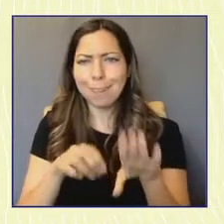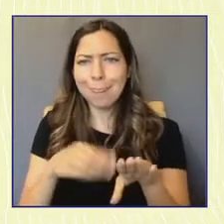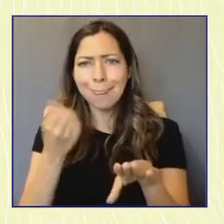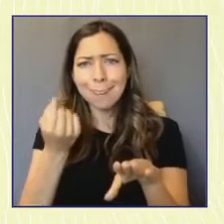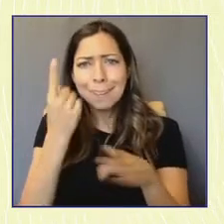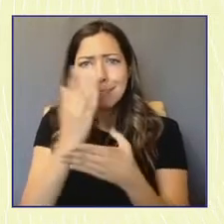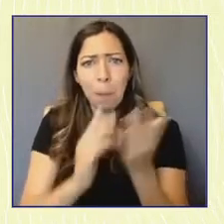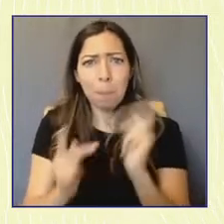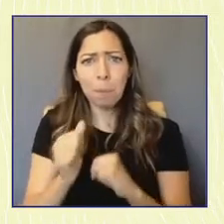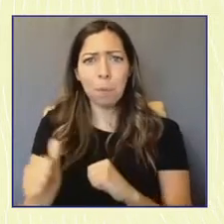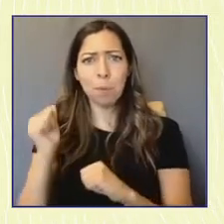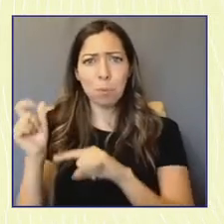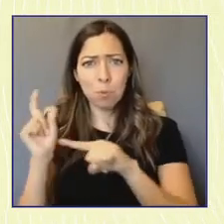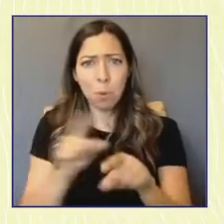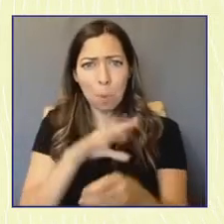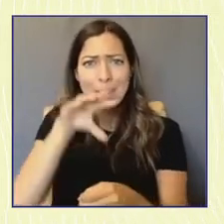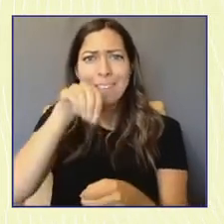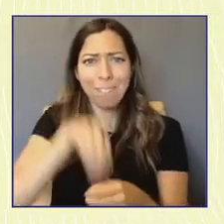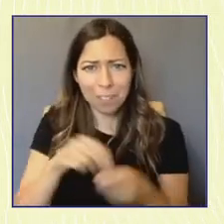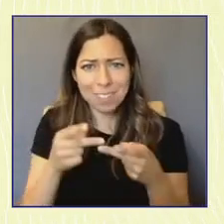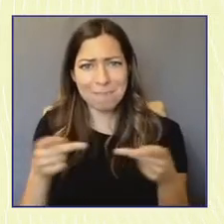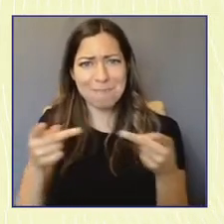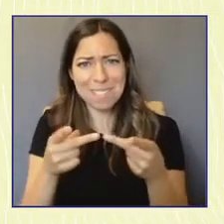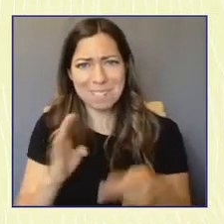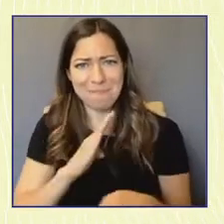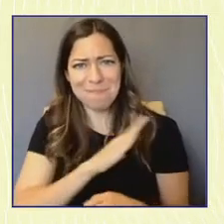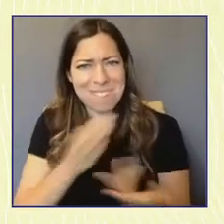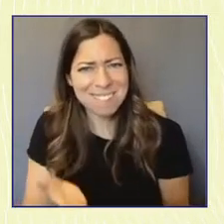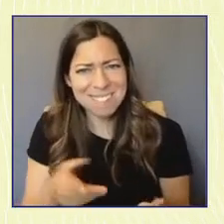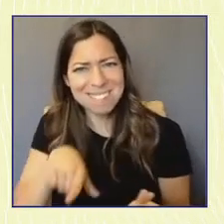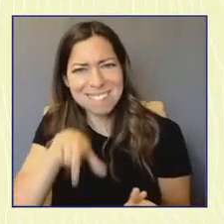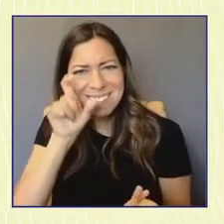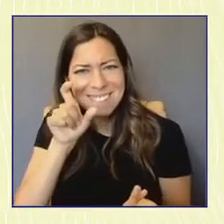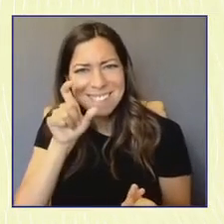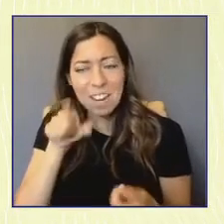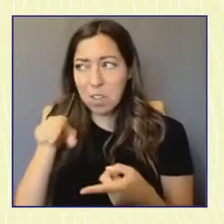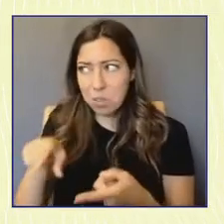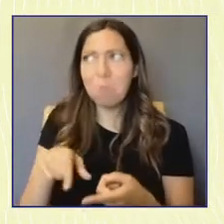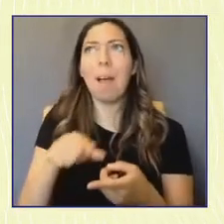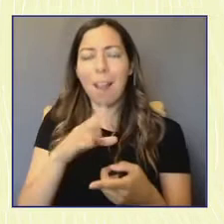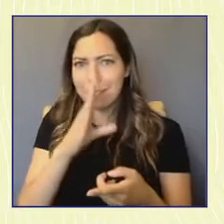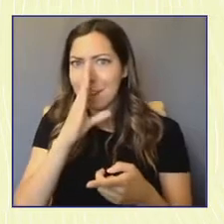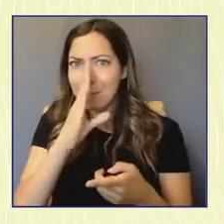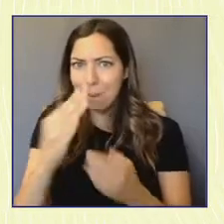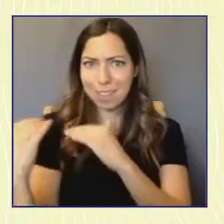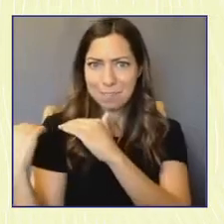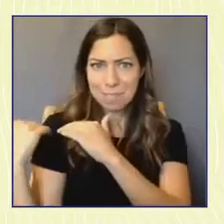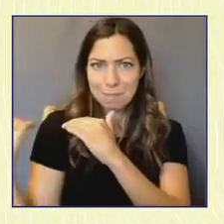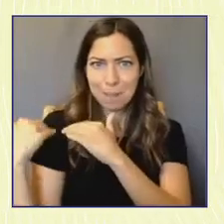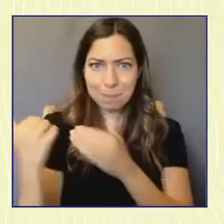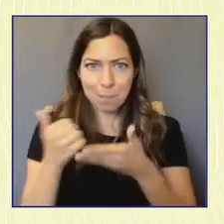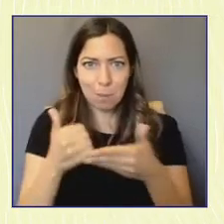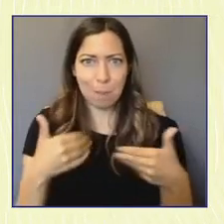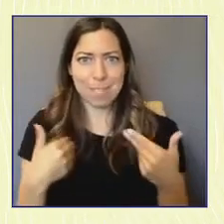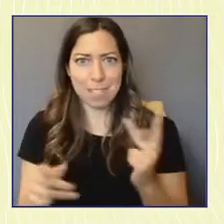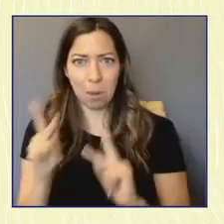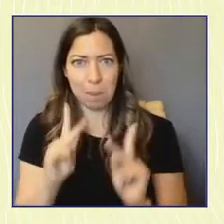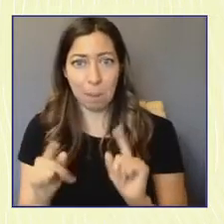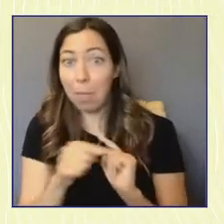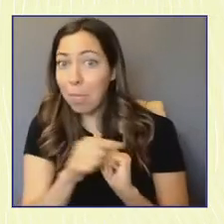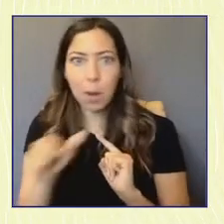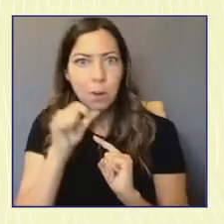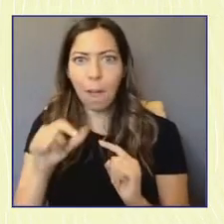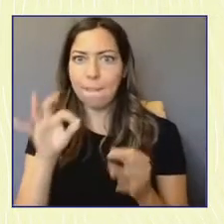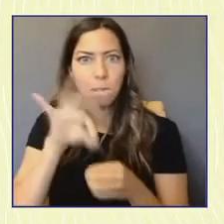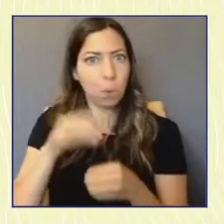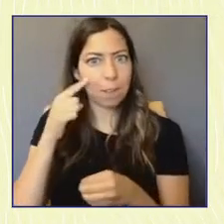are running for those kinds of offices that you are directly responsible for the young people, even if they aren't the ones that are voting for you. And so trying to shift